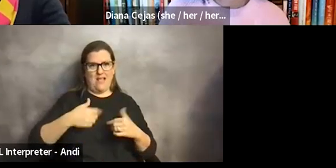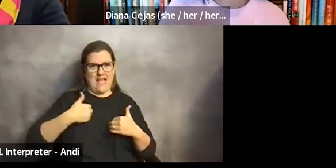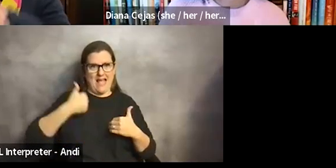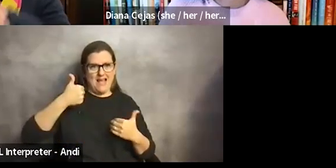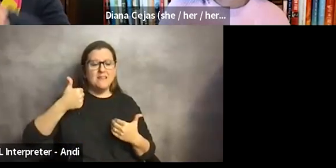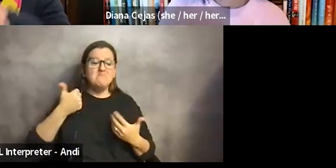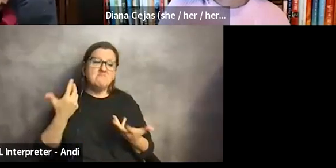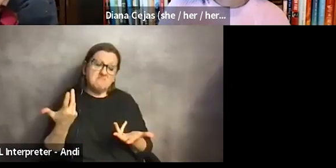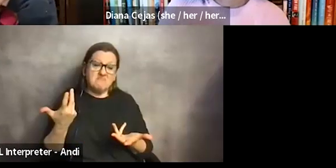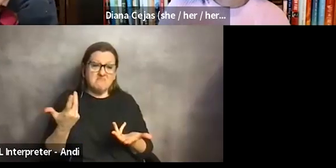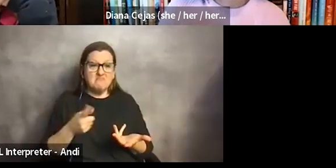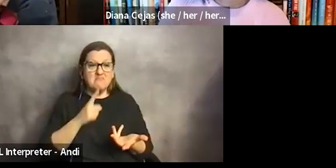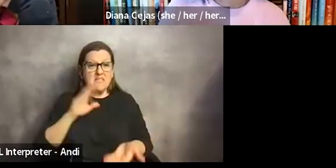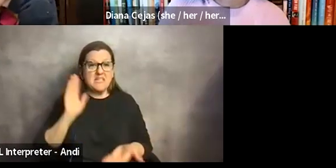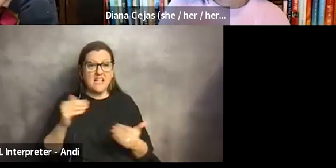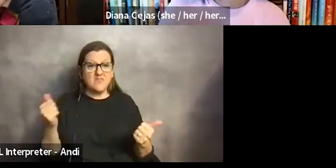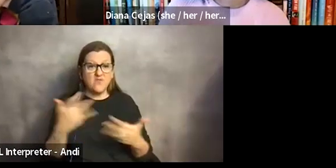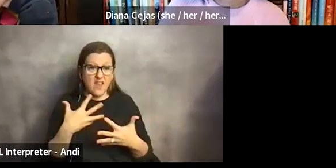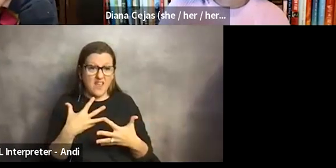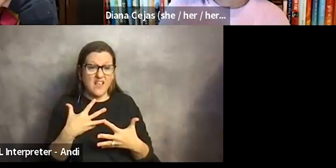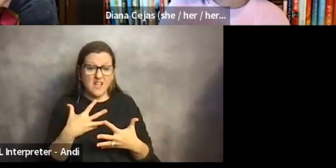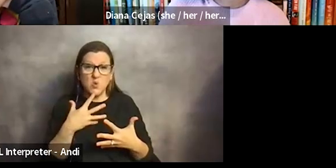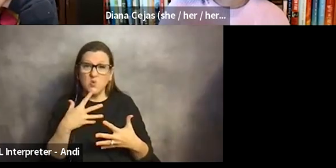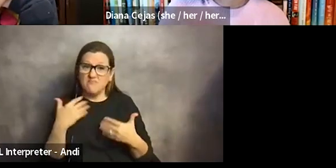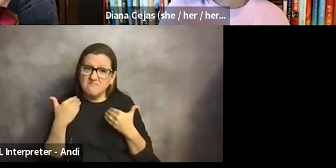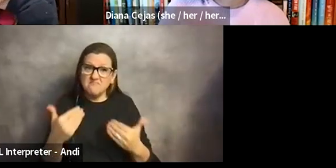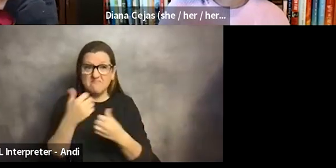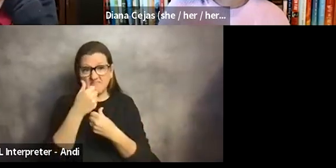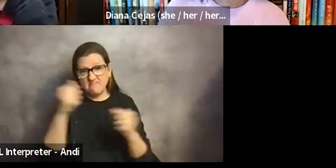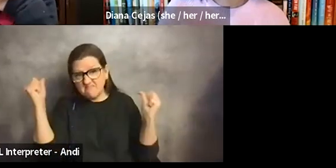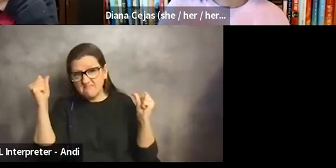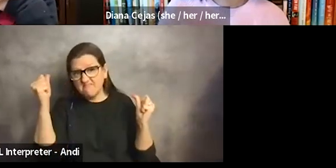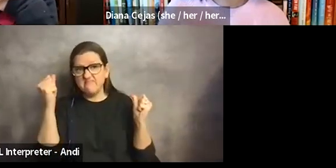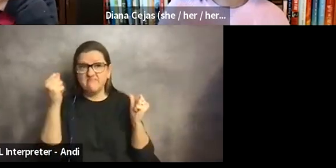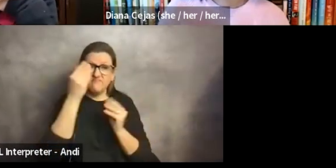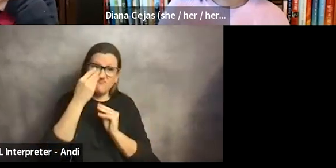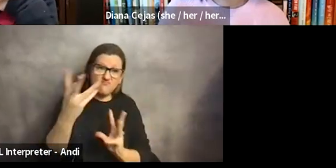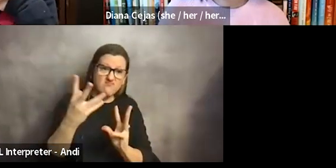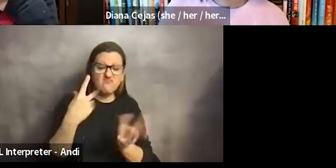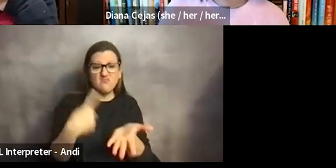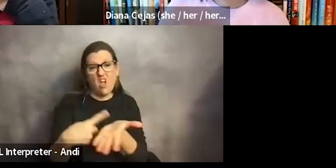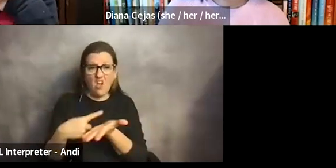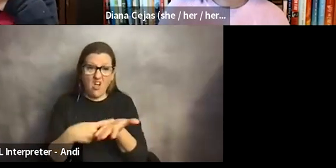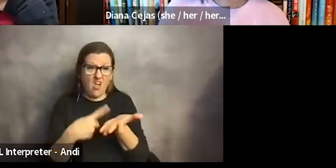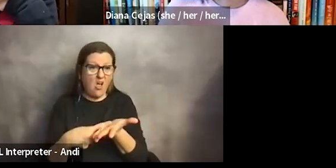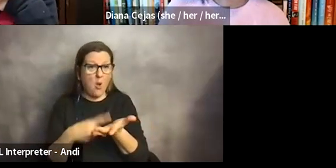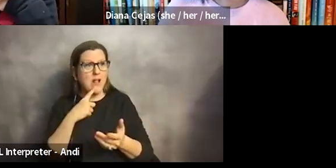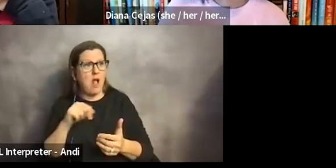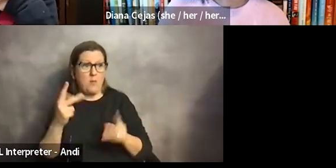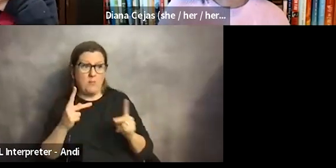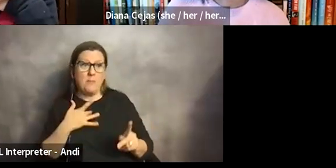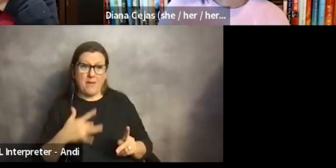would be to be less afraid to talk about it because what I find is that other people are afraid.